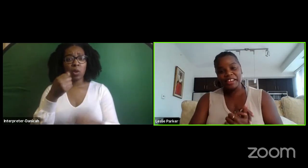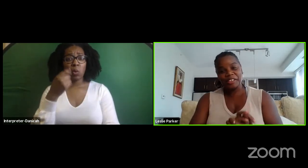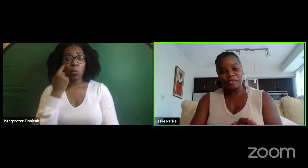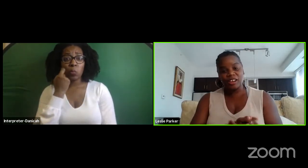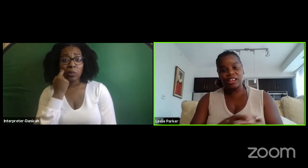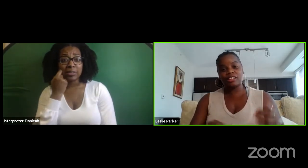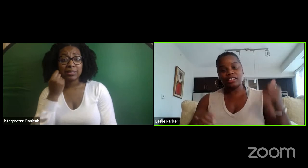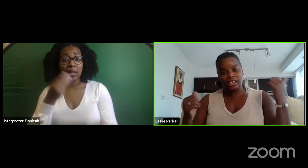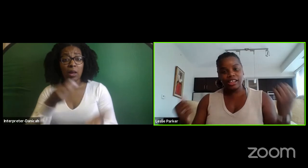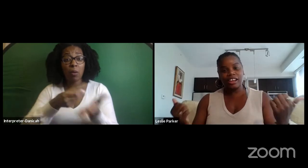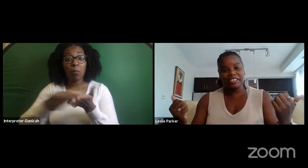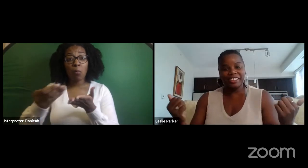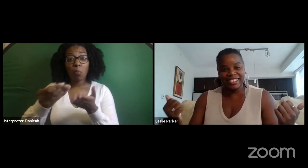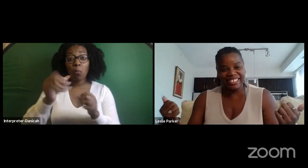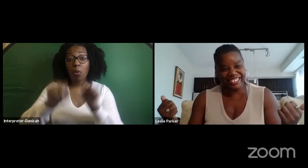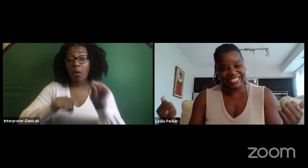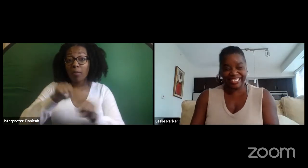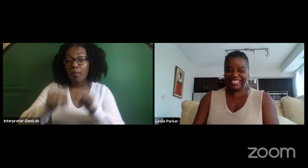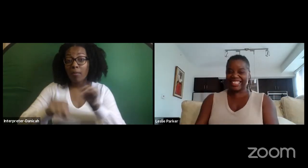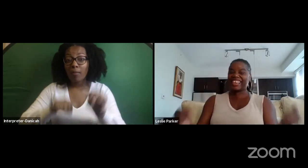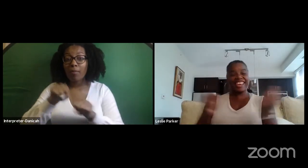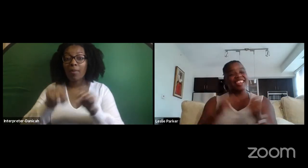Yes. So, now I get this.